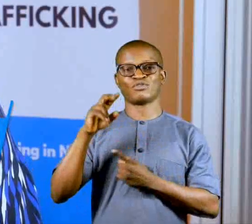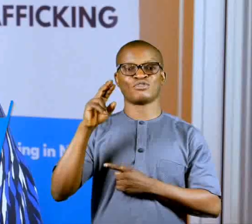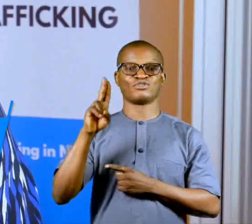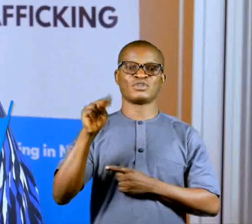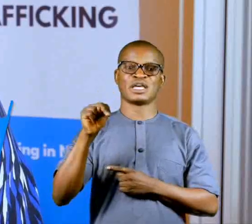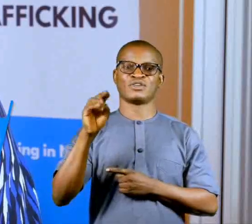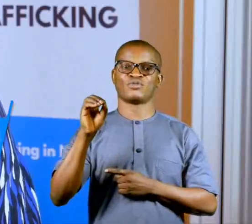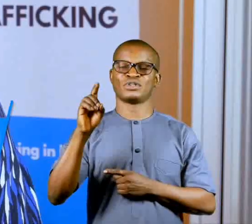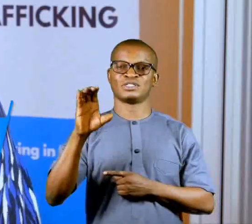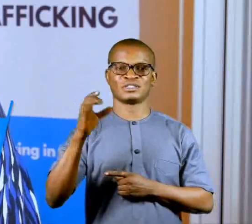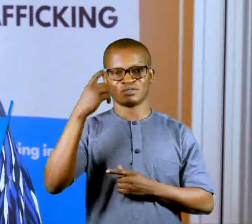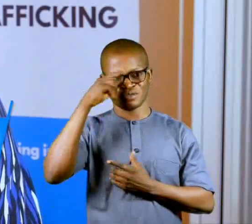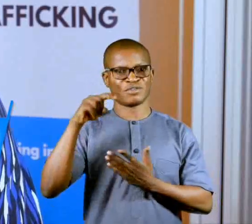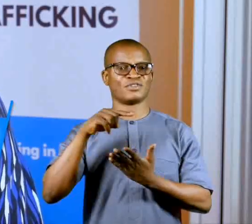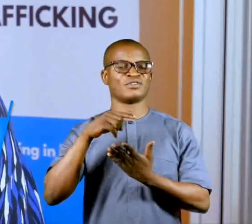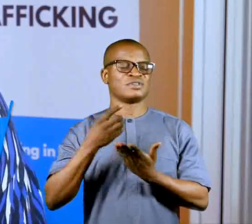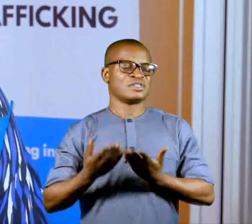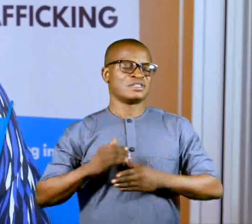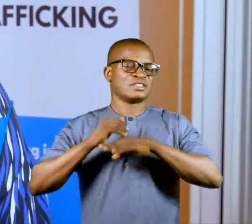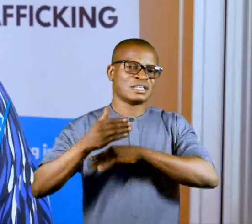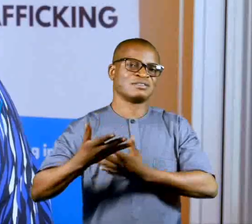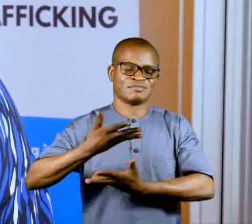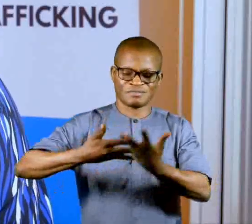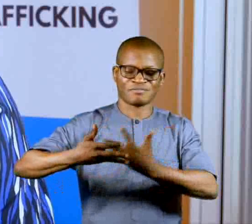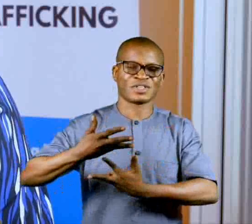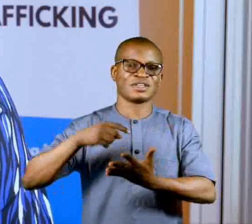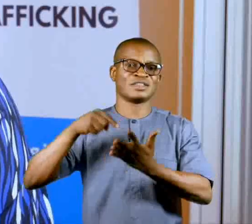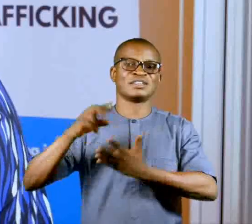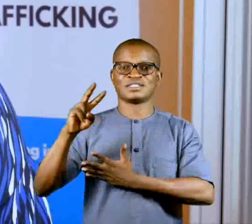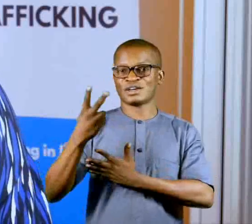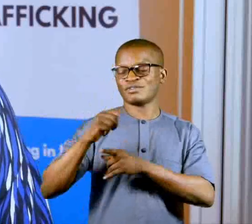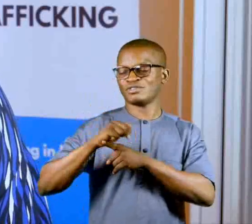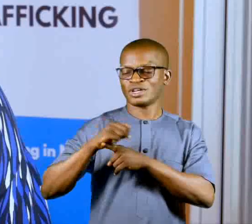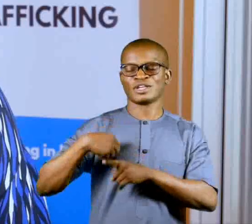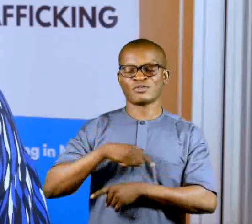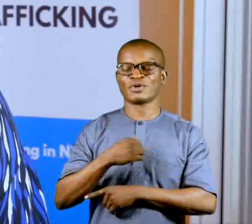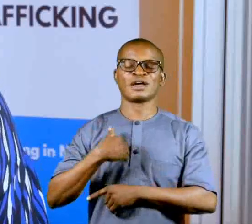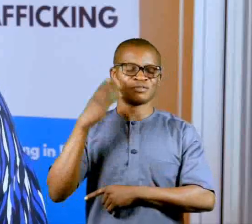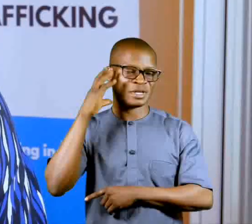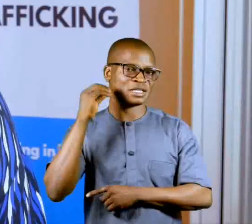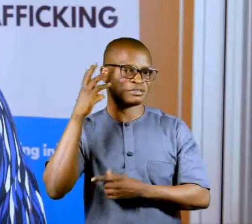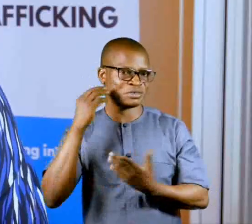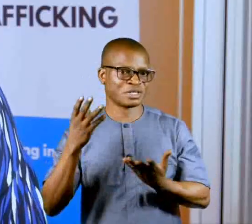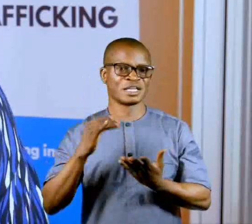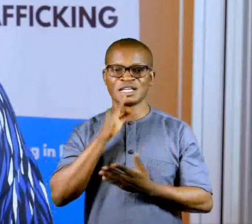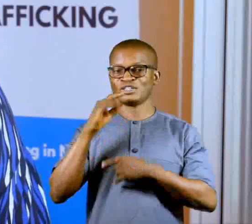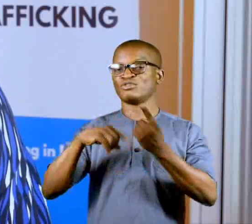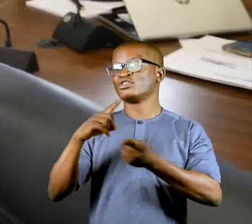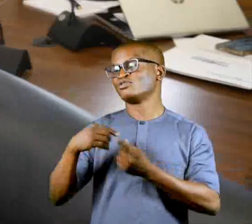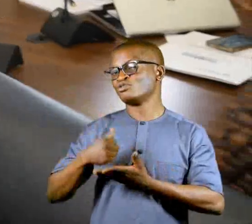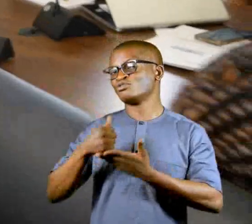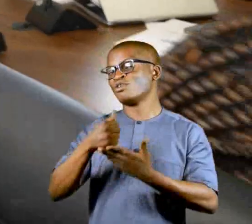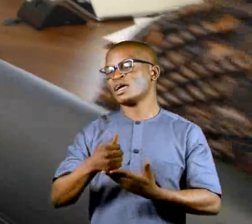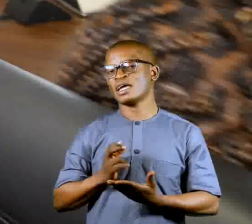UNODC for this extension of fellowship. This is the second arm of the training we've experienced and it's